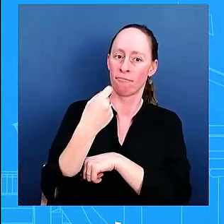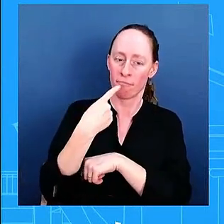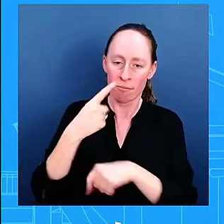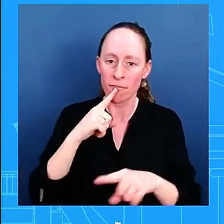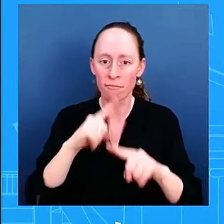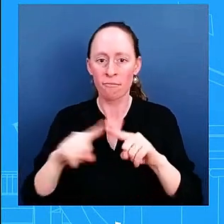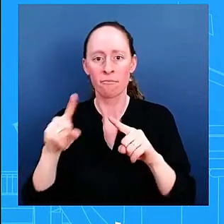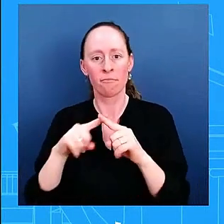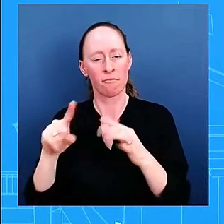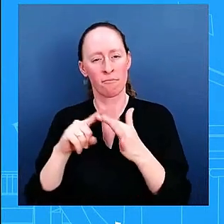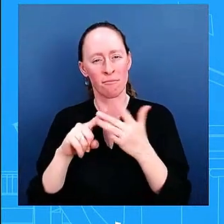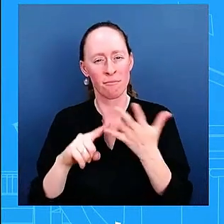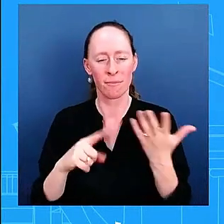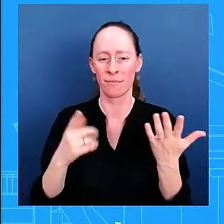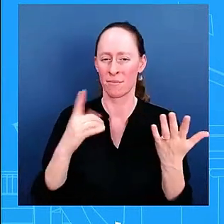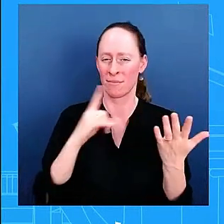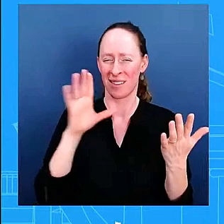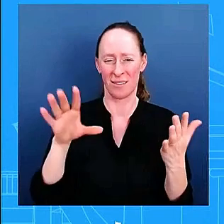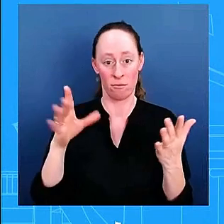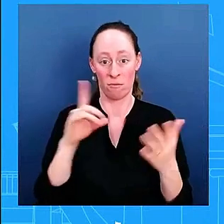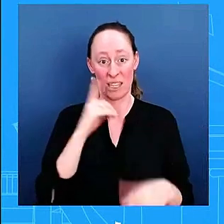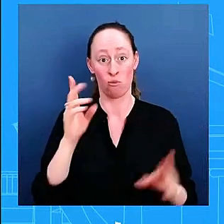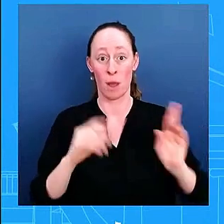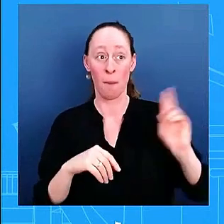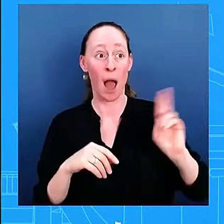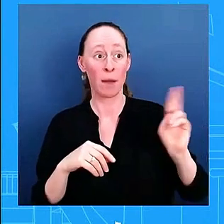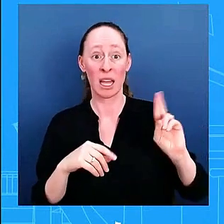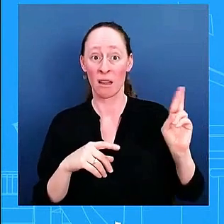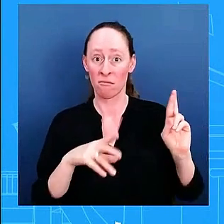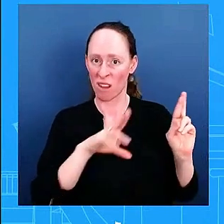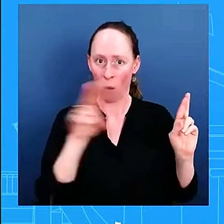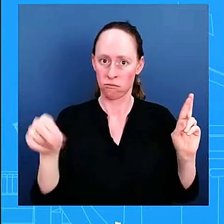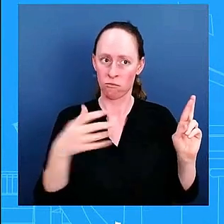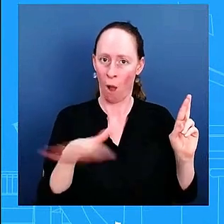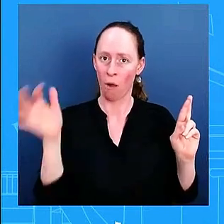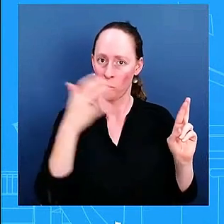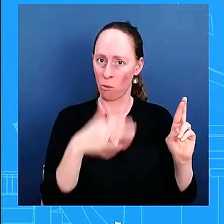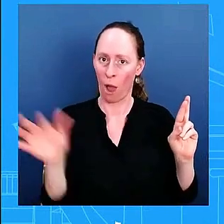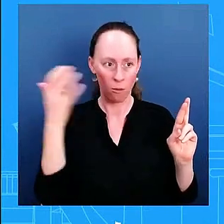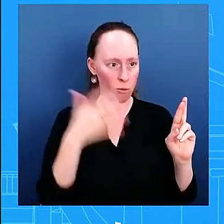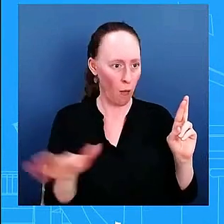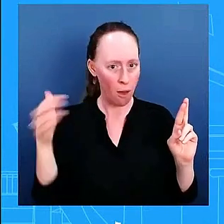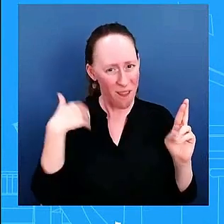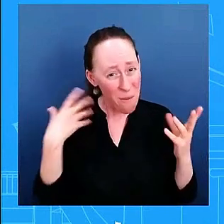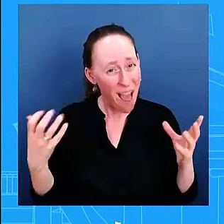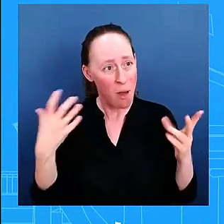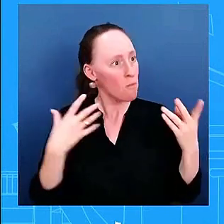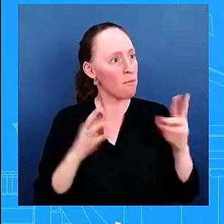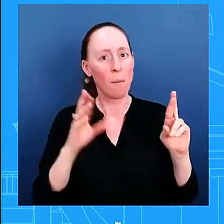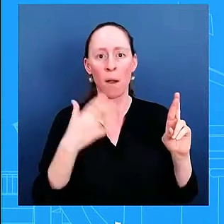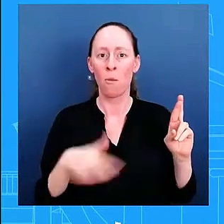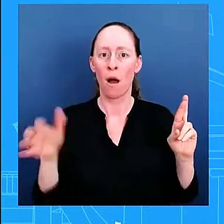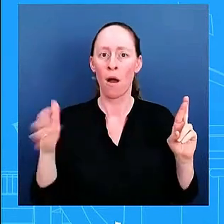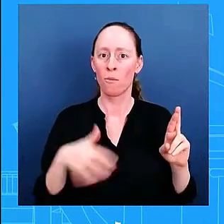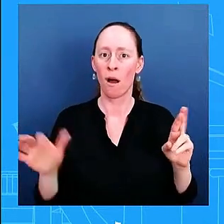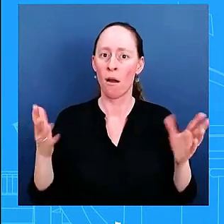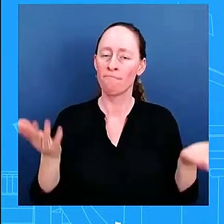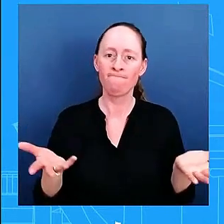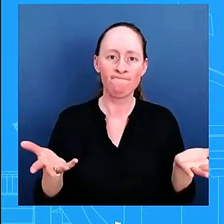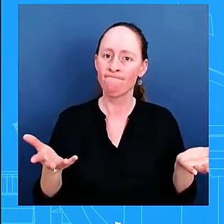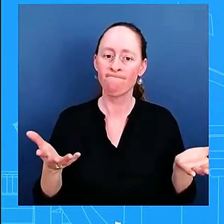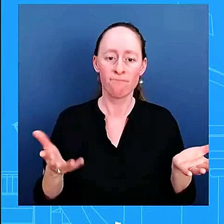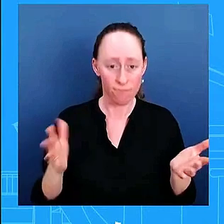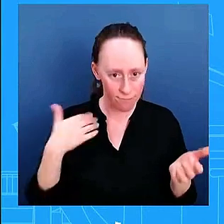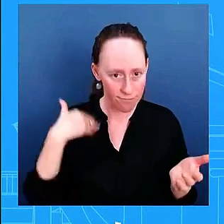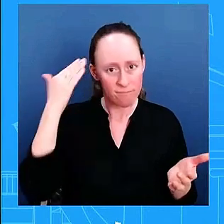don't want to see they're on the other side of what we're trying to do and so look we understand there's more work to do and we're going to continue to push